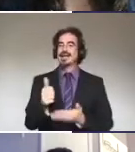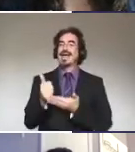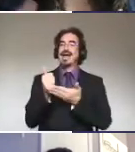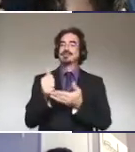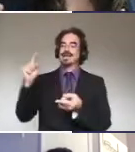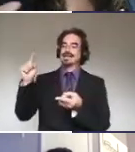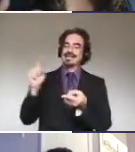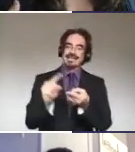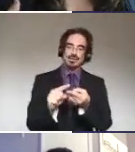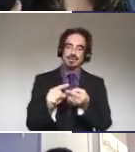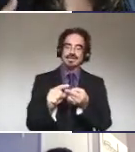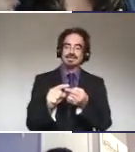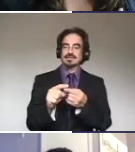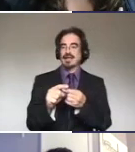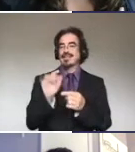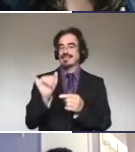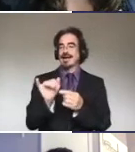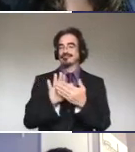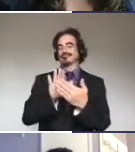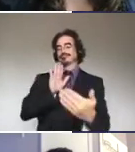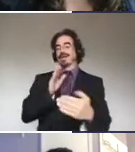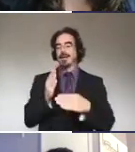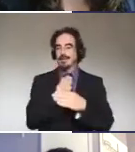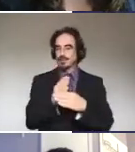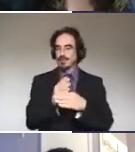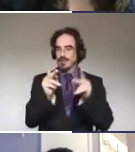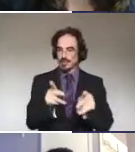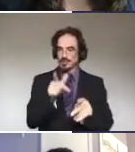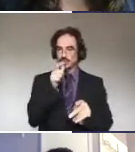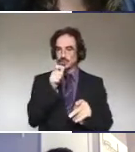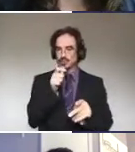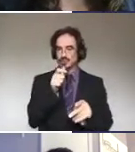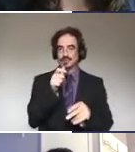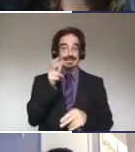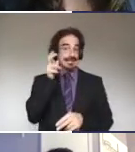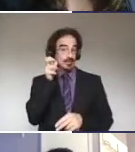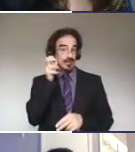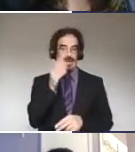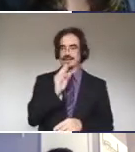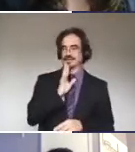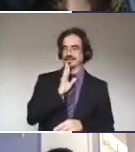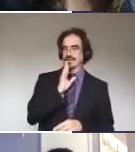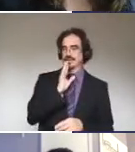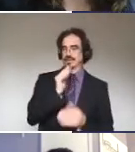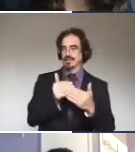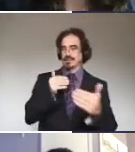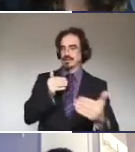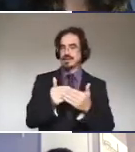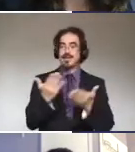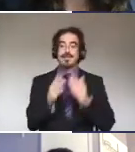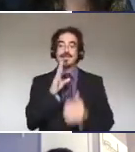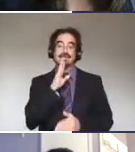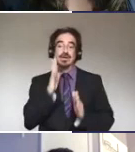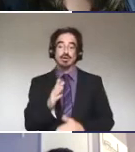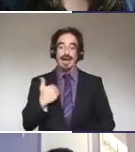between the speaker and the person that needs to hear. A speaker may wear a microphone or hold a